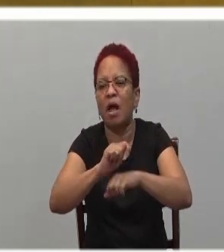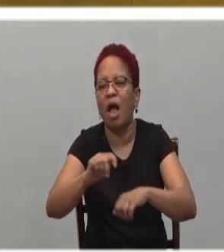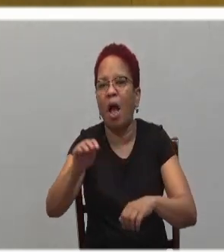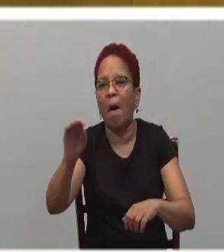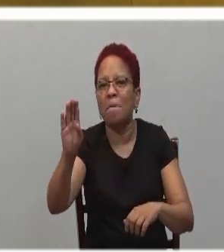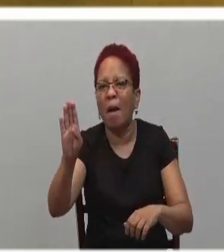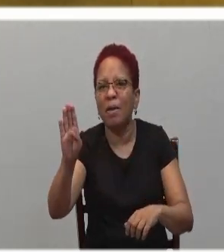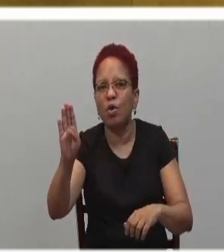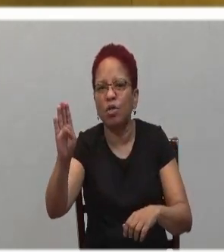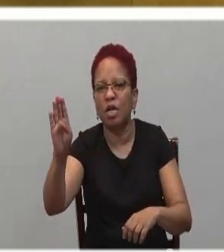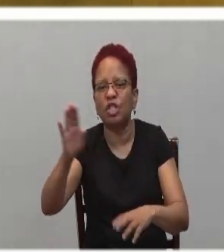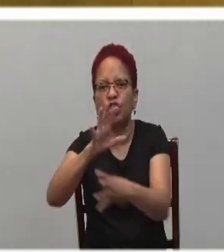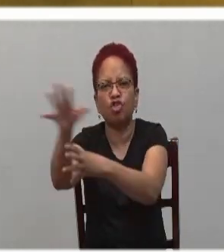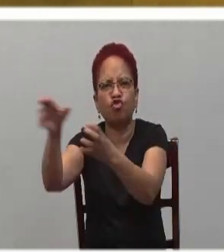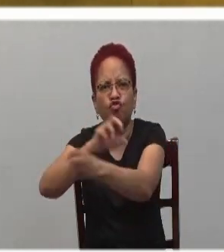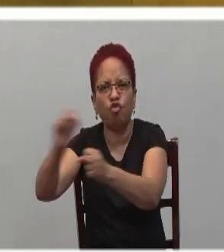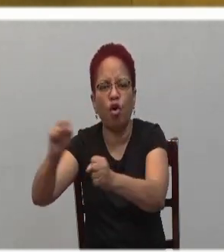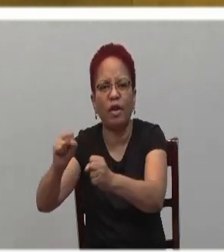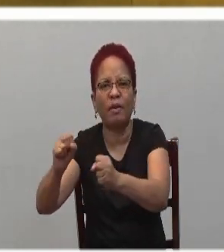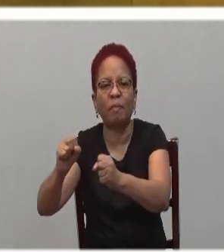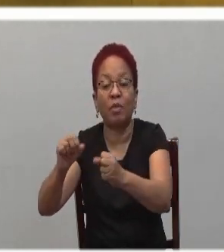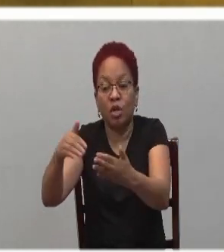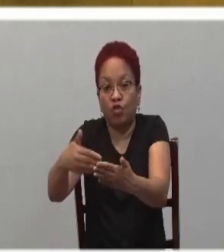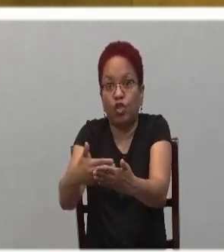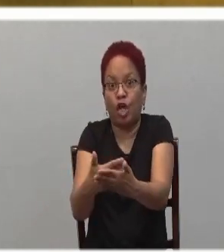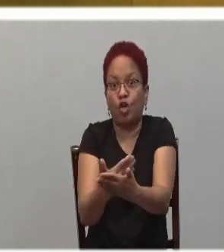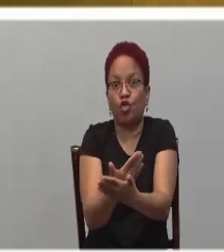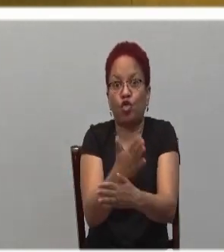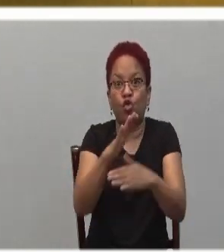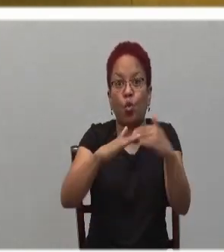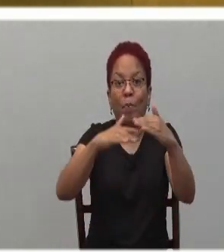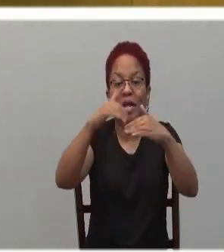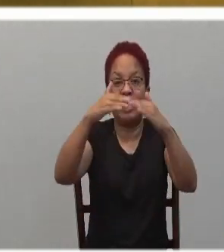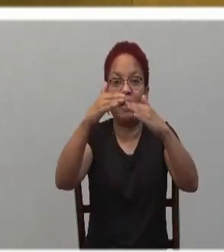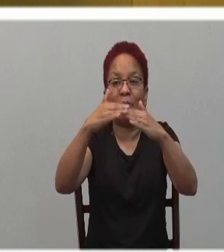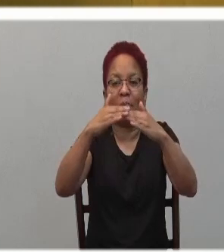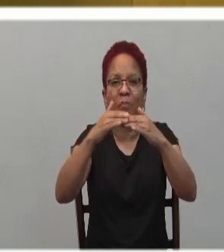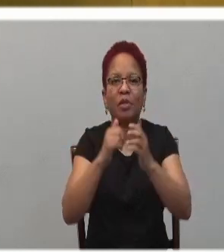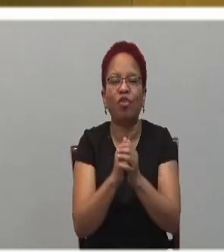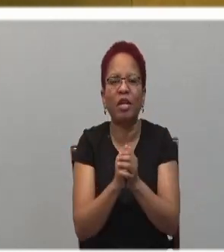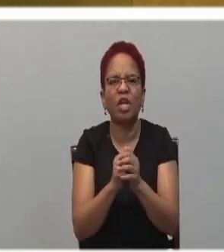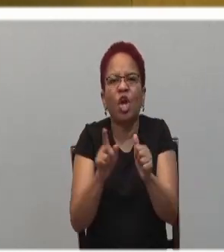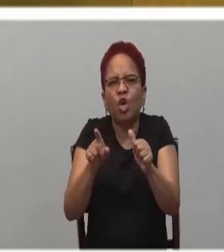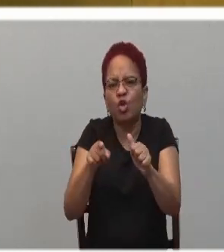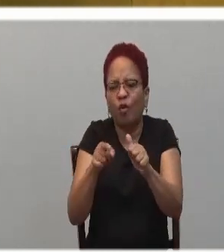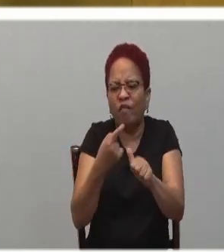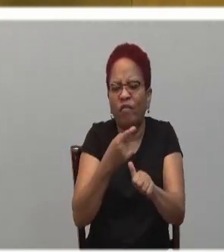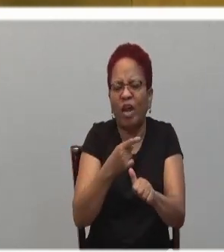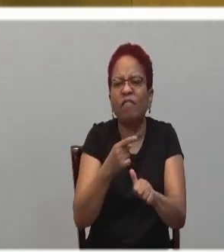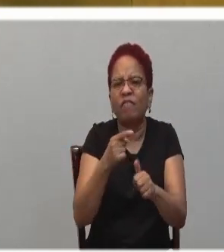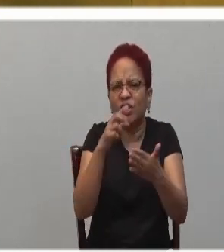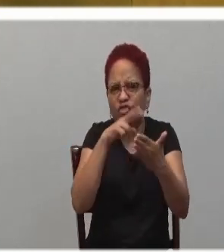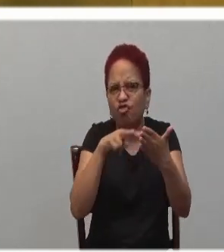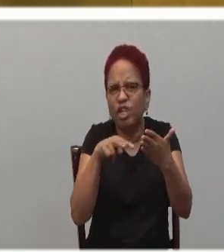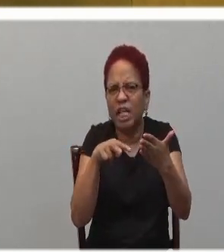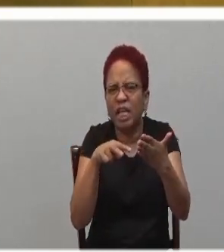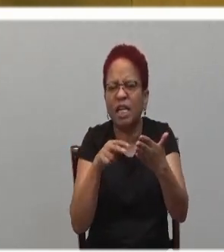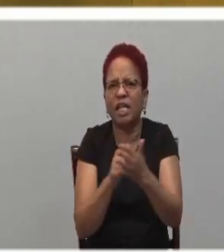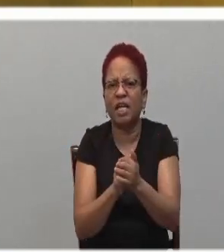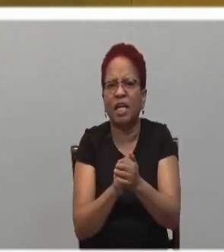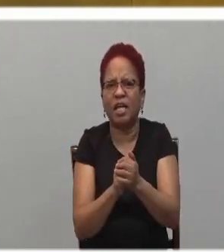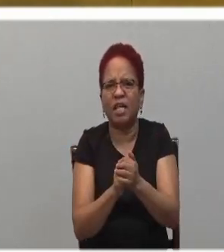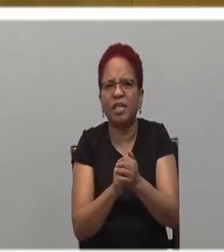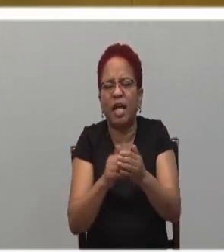destroyed. Cyrus, the Persian king, even provided funds to the